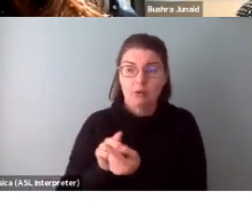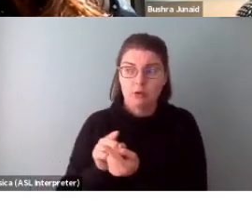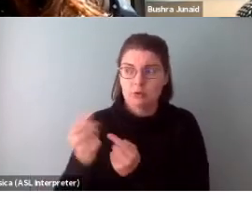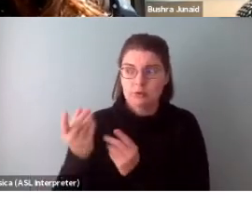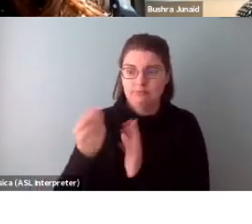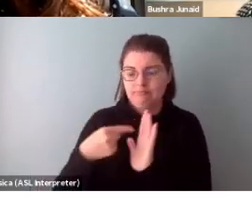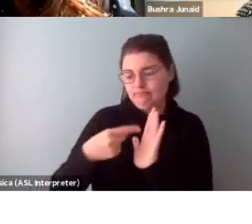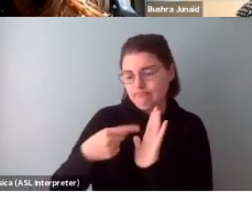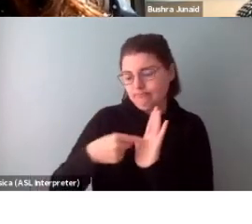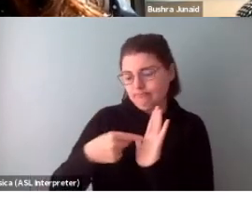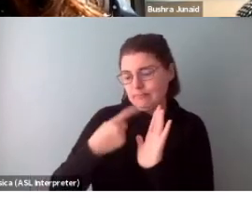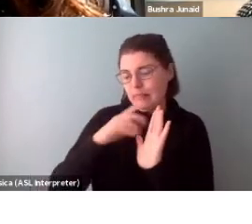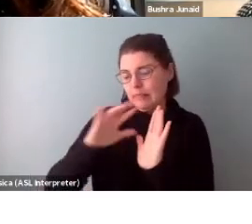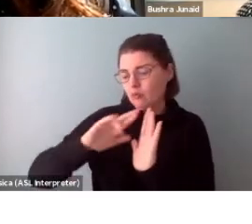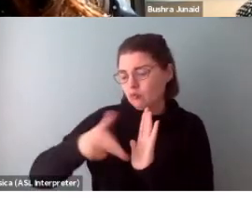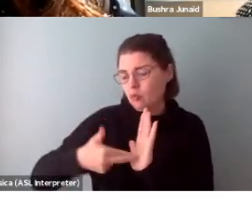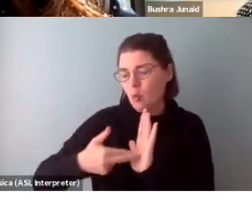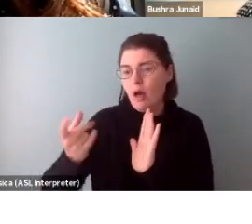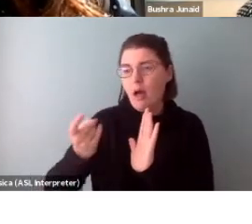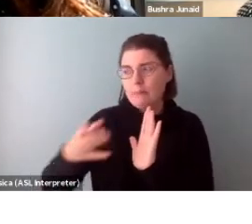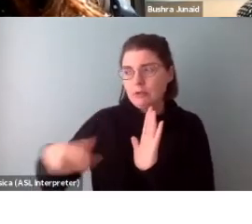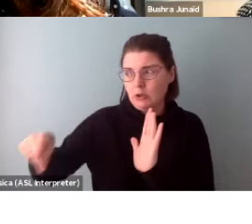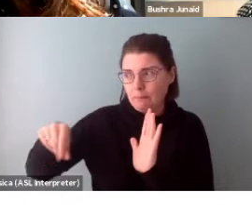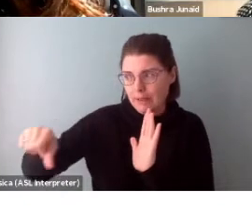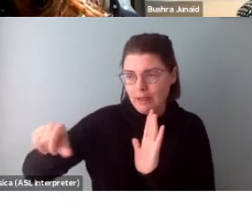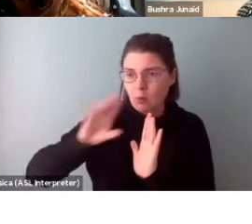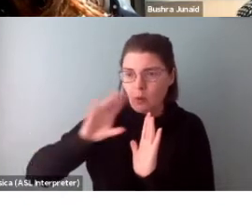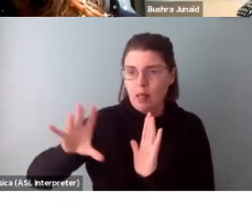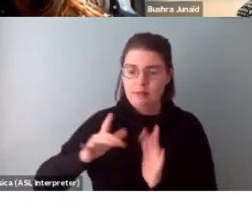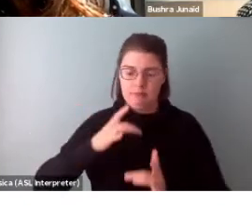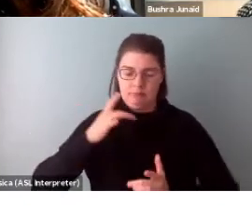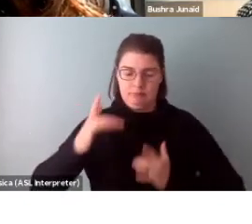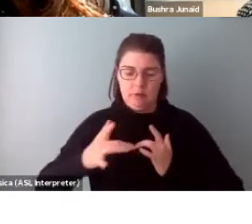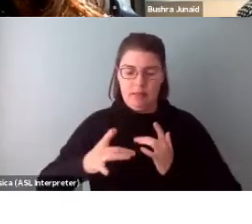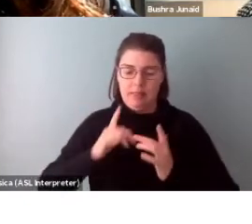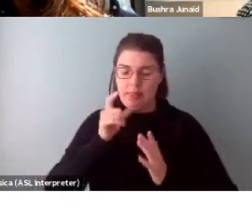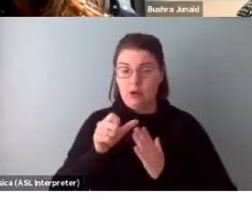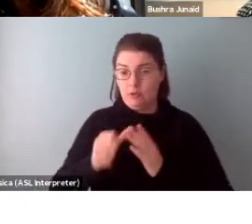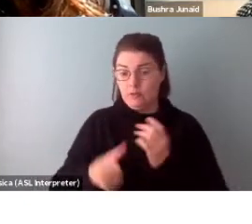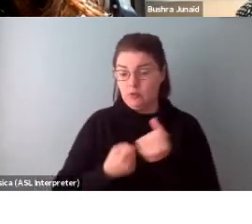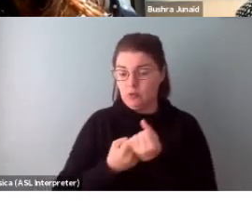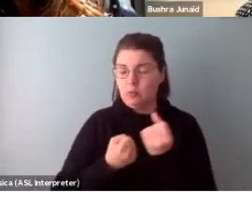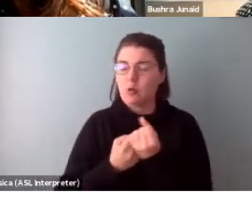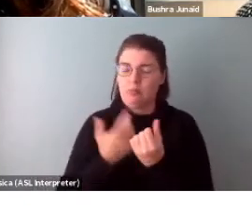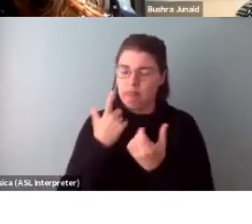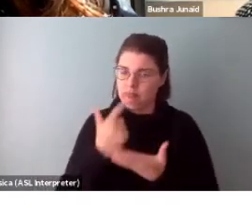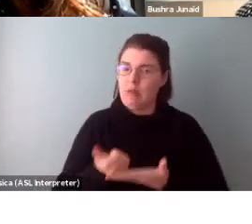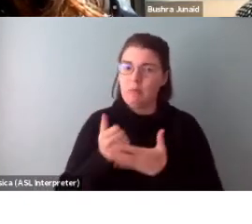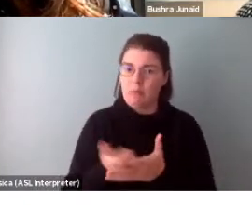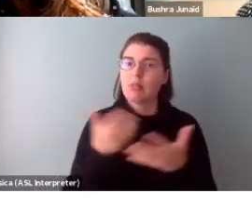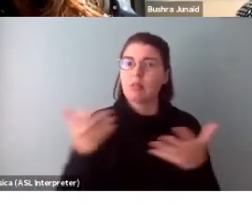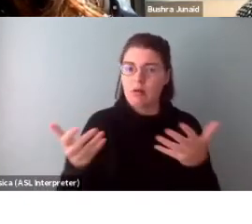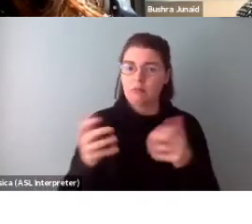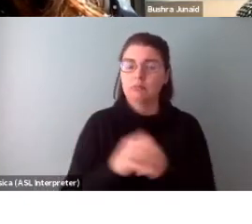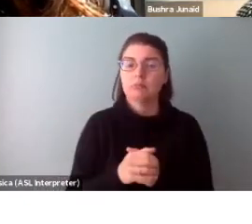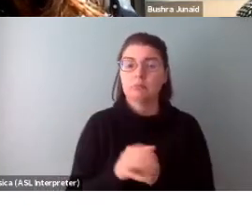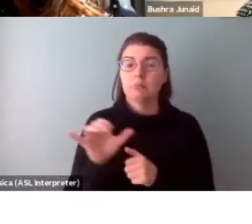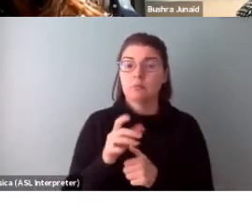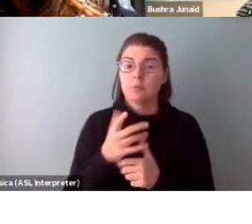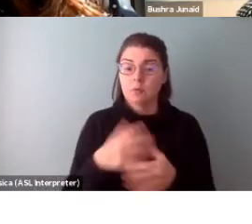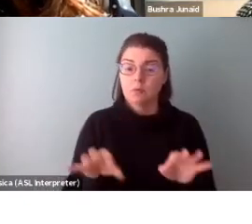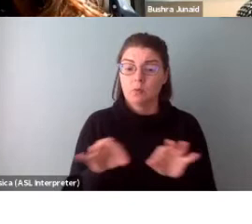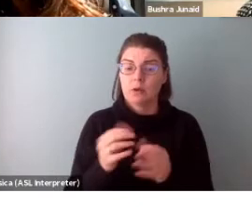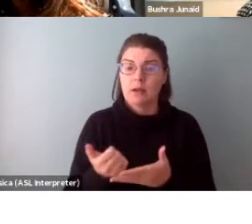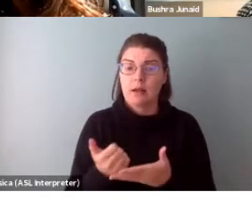role and how much they will be paid. An enthusiastic letter of support can go a long way, and it may be helpful to provide